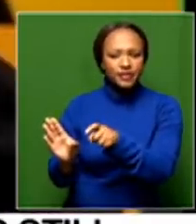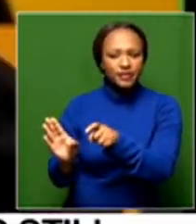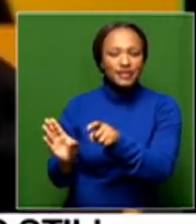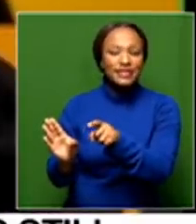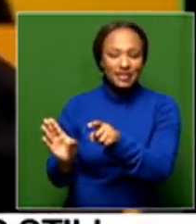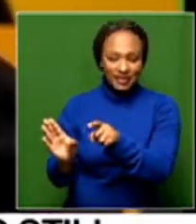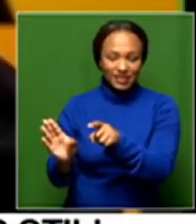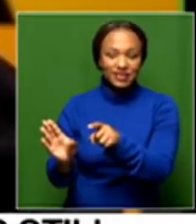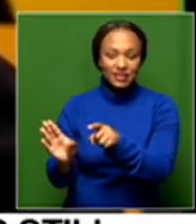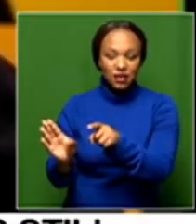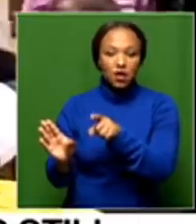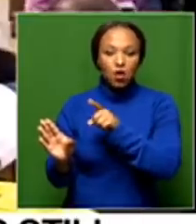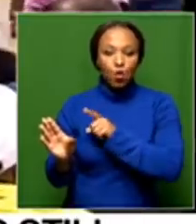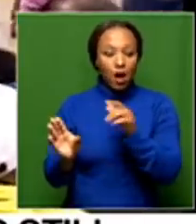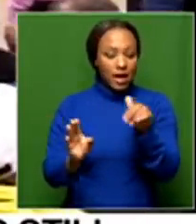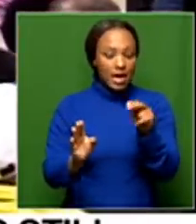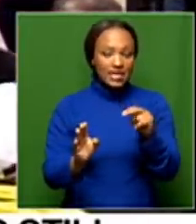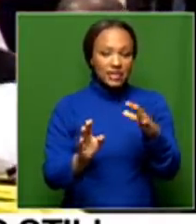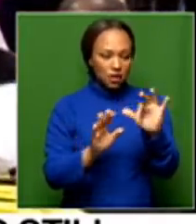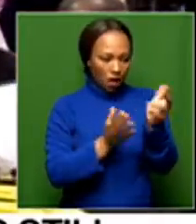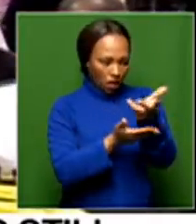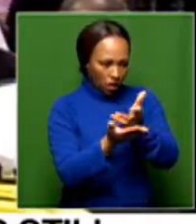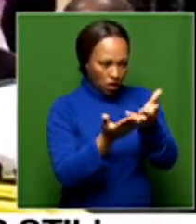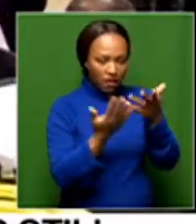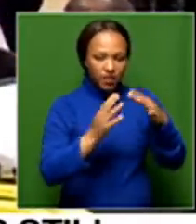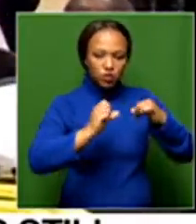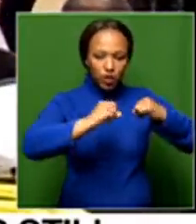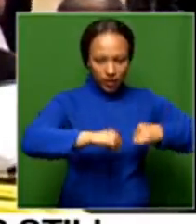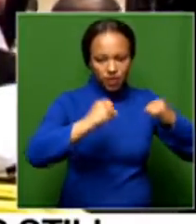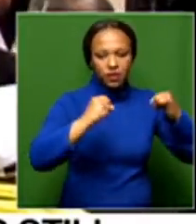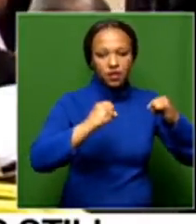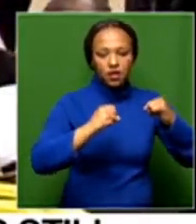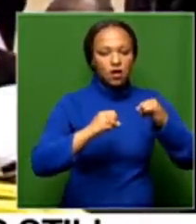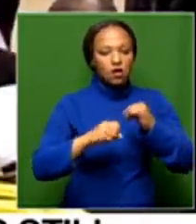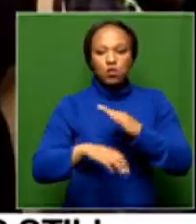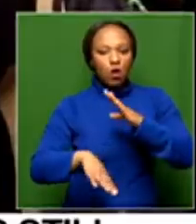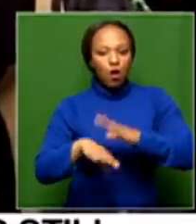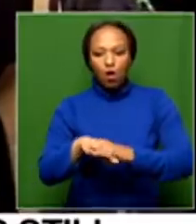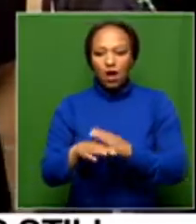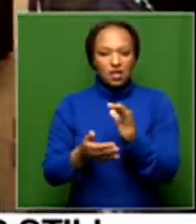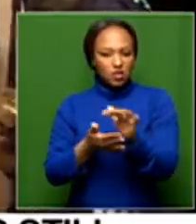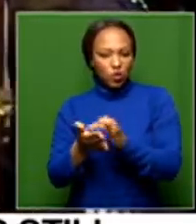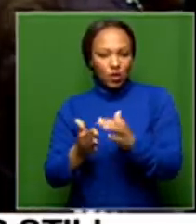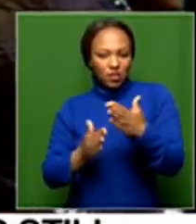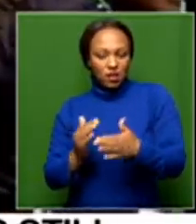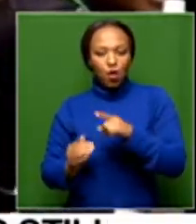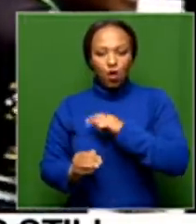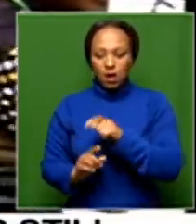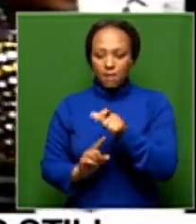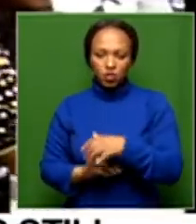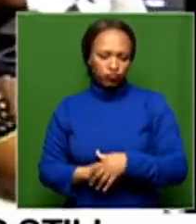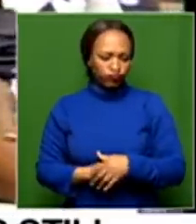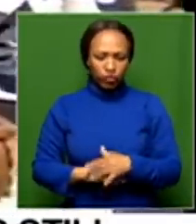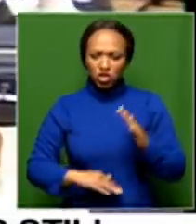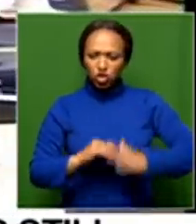agreement at the ANC about that. It means it's no longer the end of the story, the fact that a person has